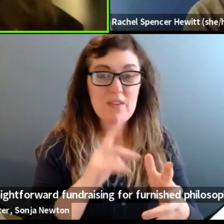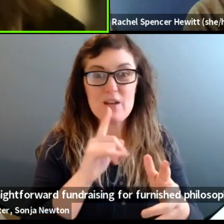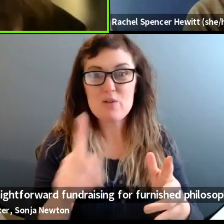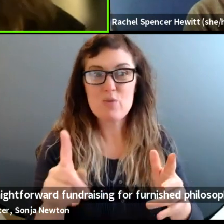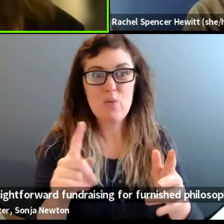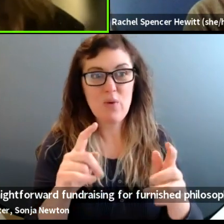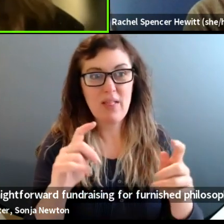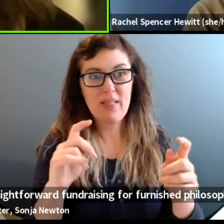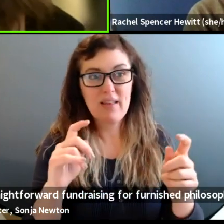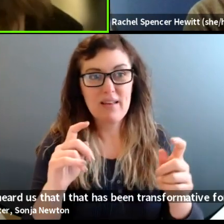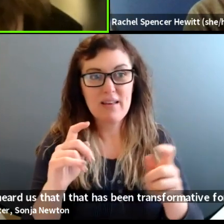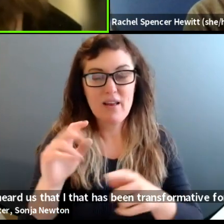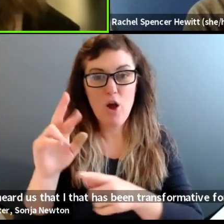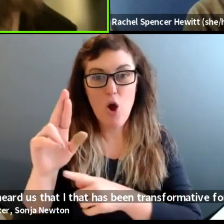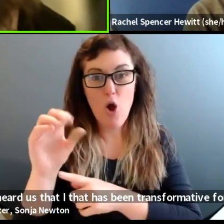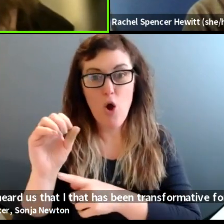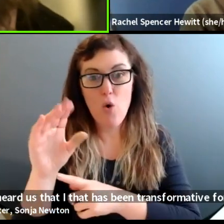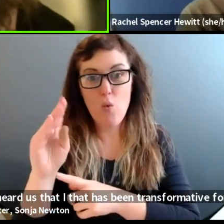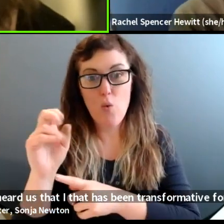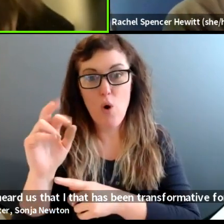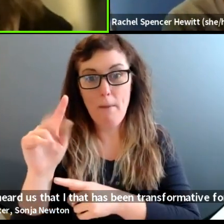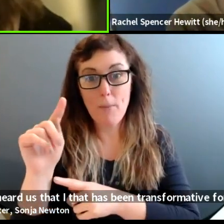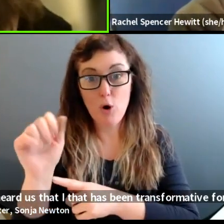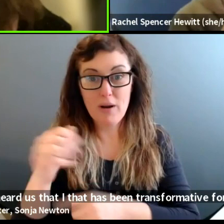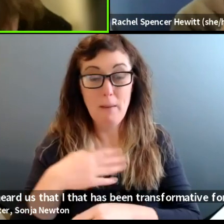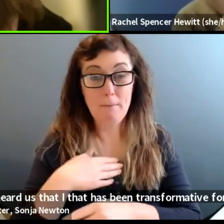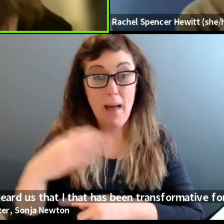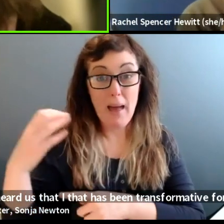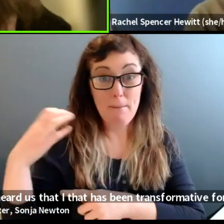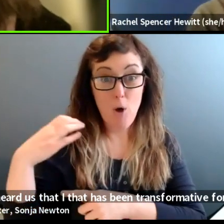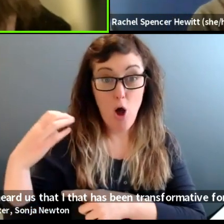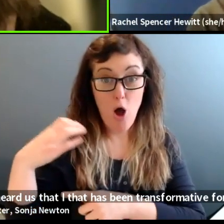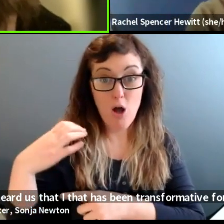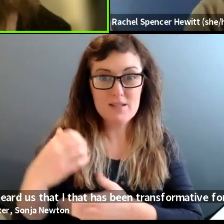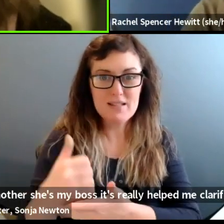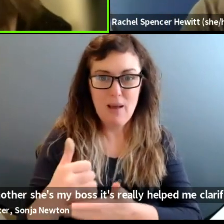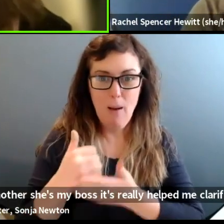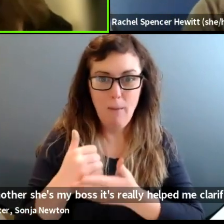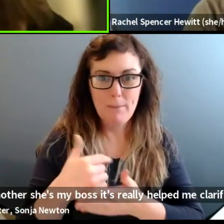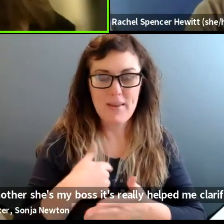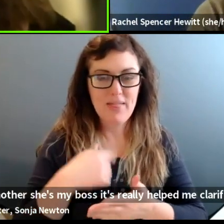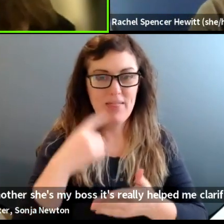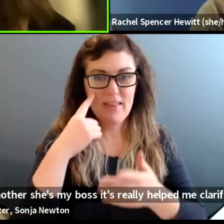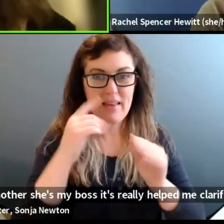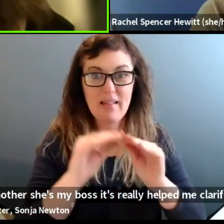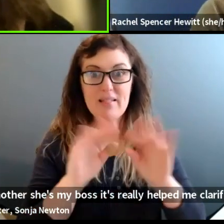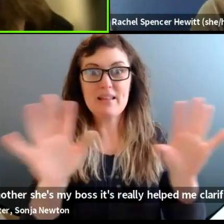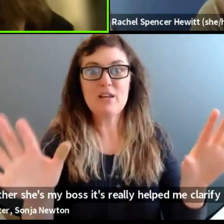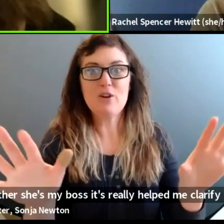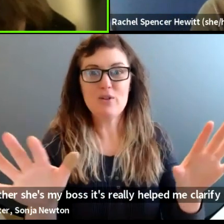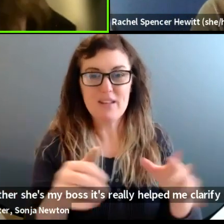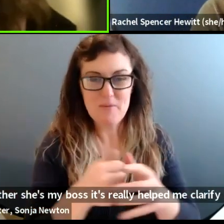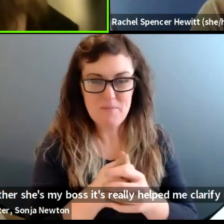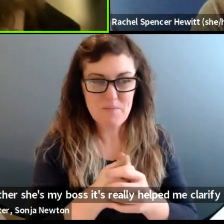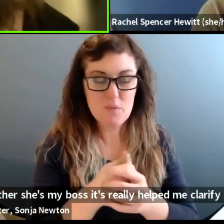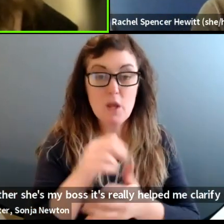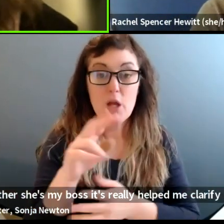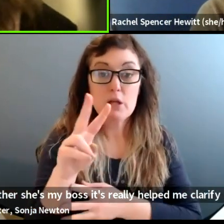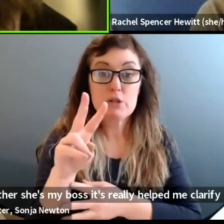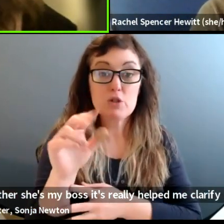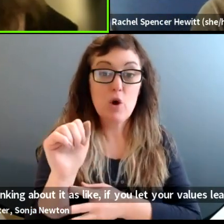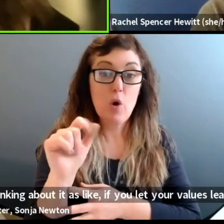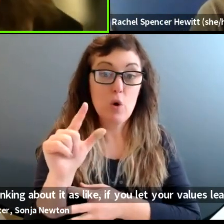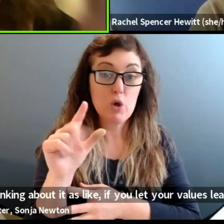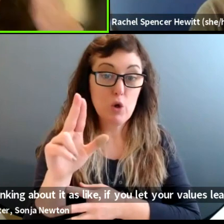me. Now that she's my boss, it's really helped me clarify my thinking about it is like, if you let your values lead, every decision is